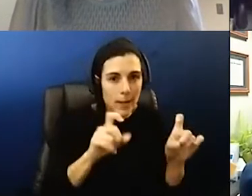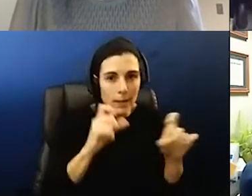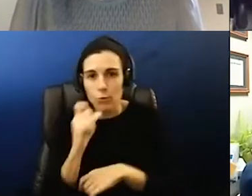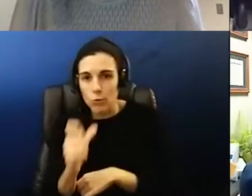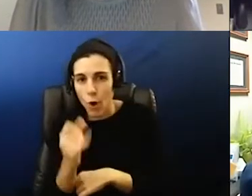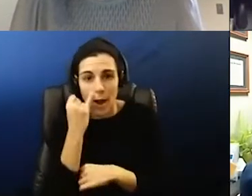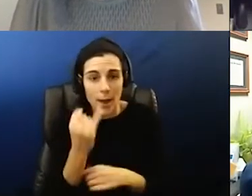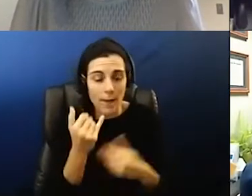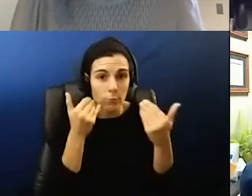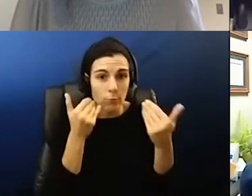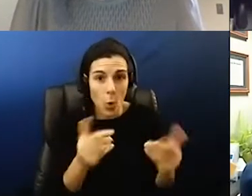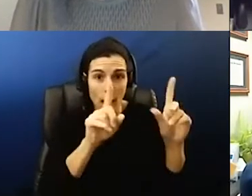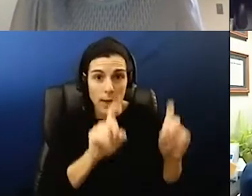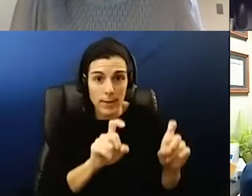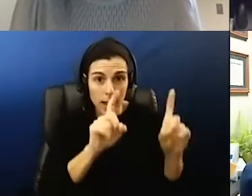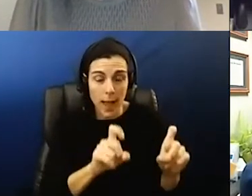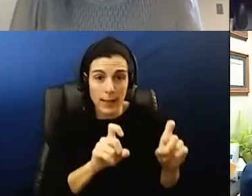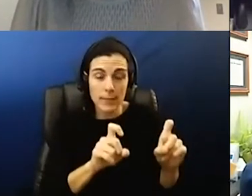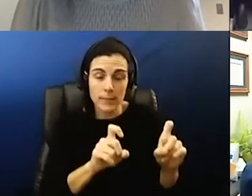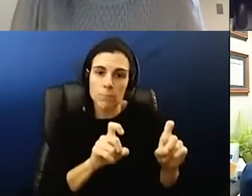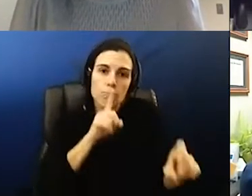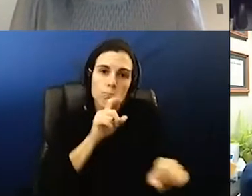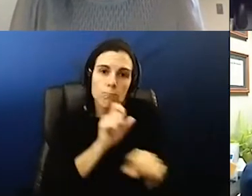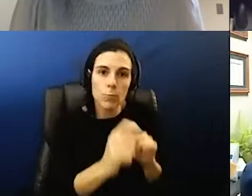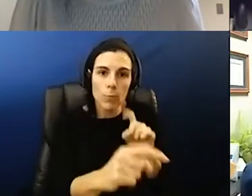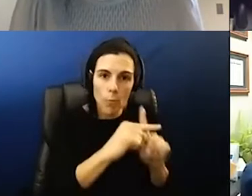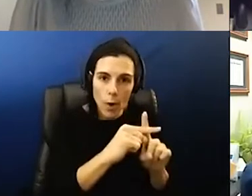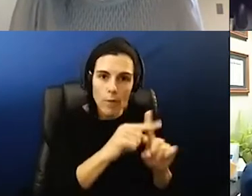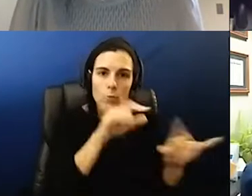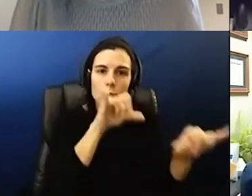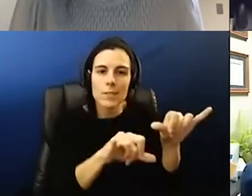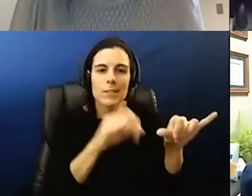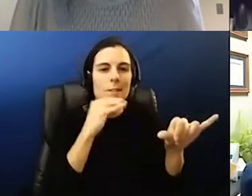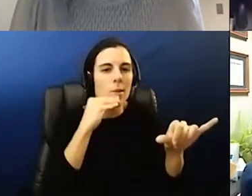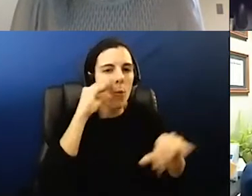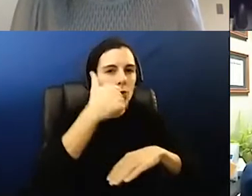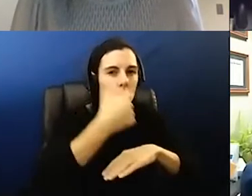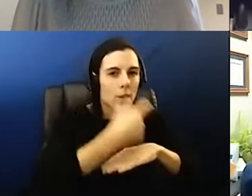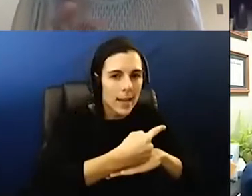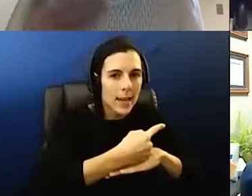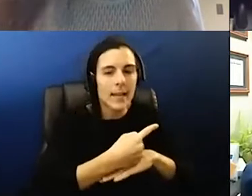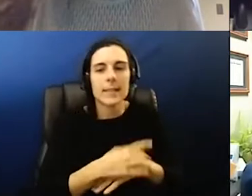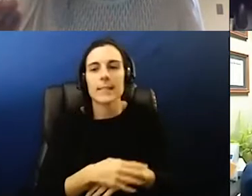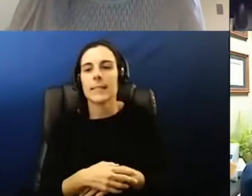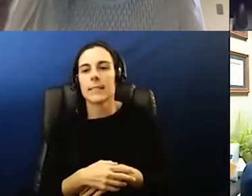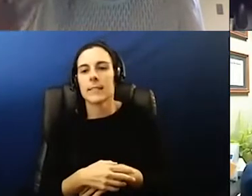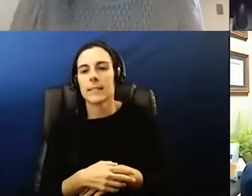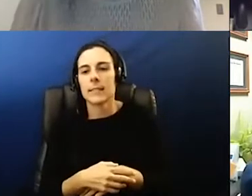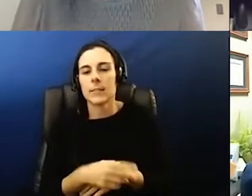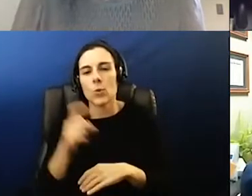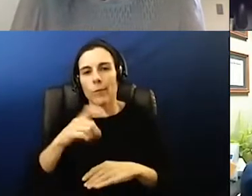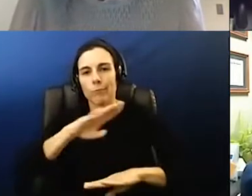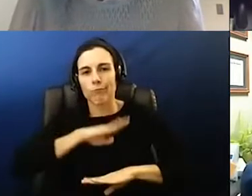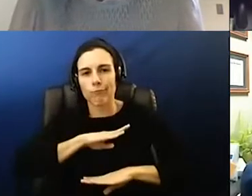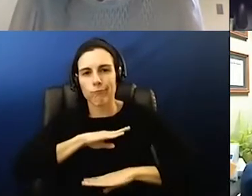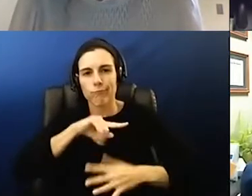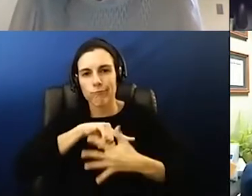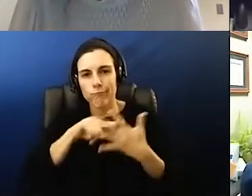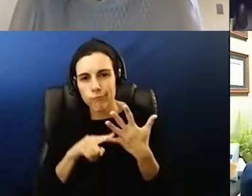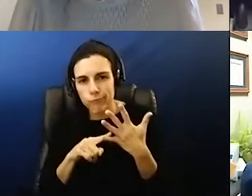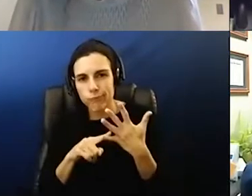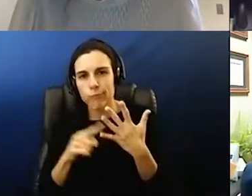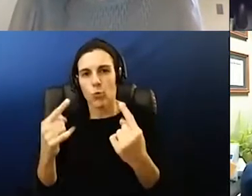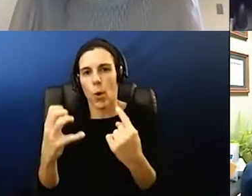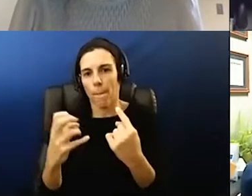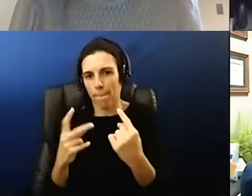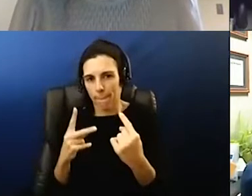to get tested and you and you test positive you would stay home for 10 days um and have to satisfy certain criteria to be able to come back to the